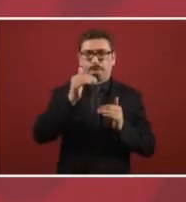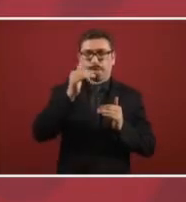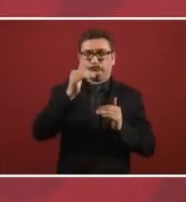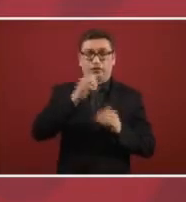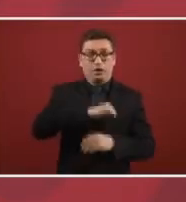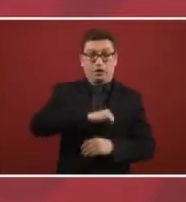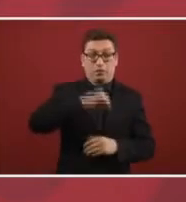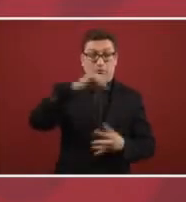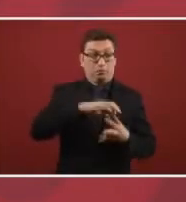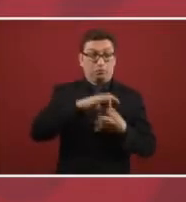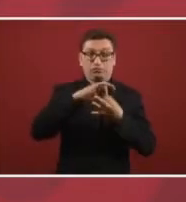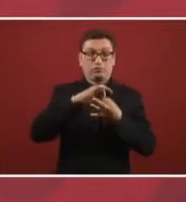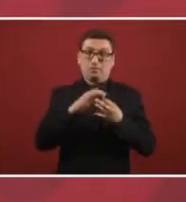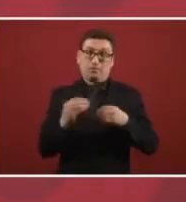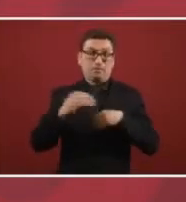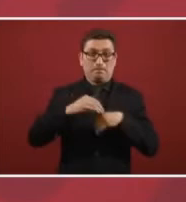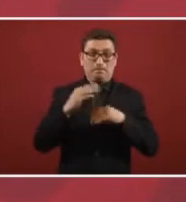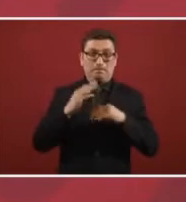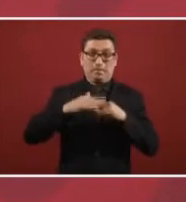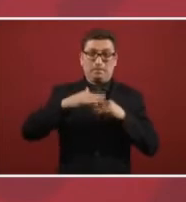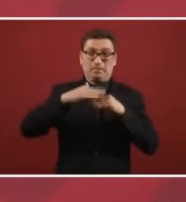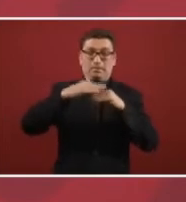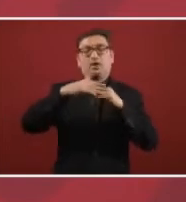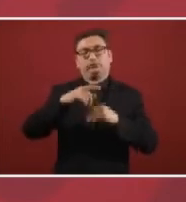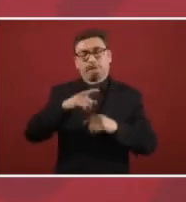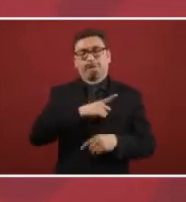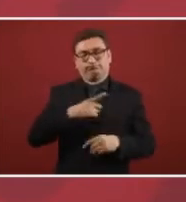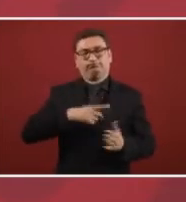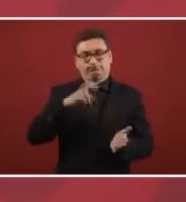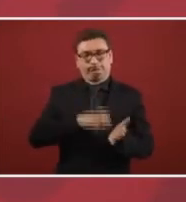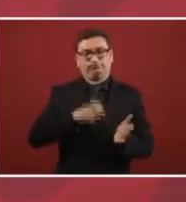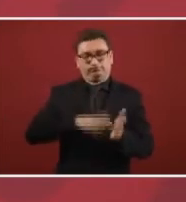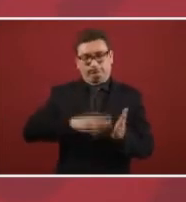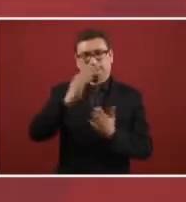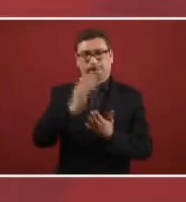more than inflation, then they have to correct it.